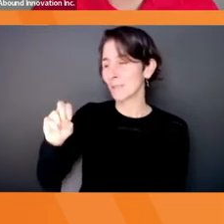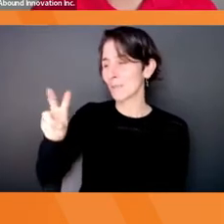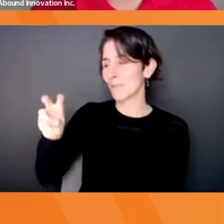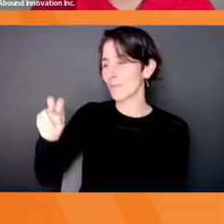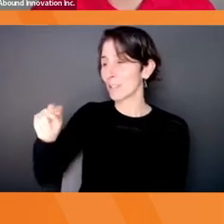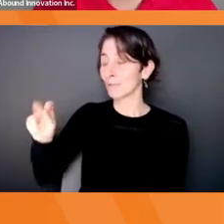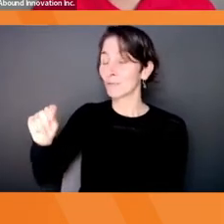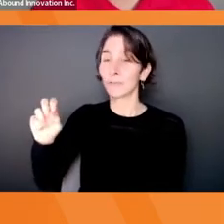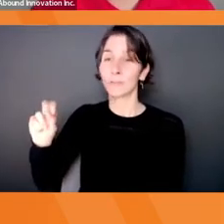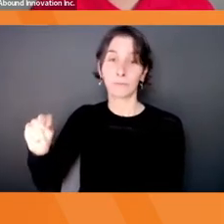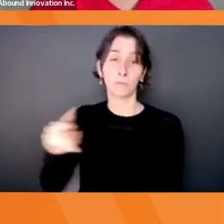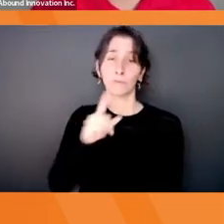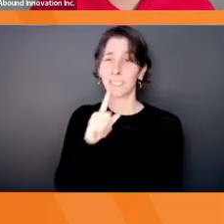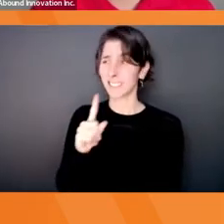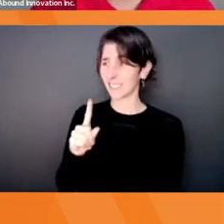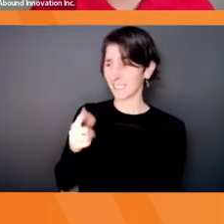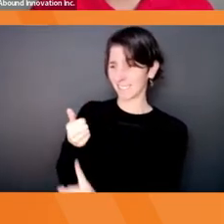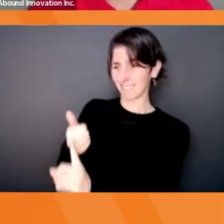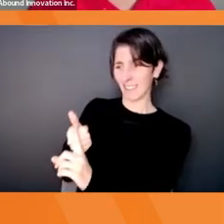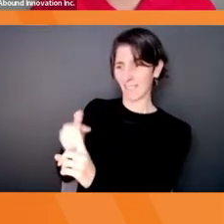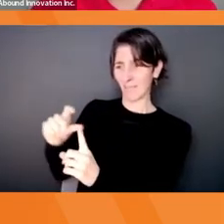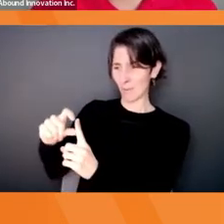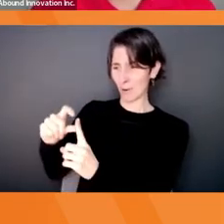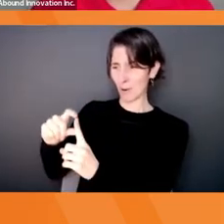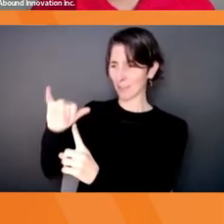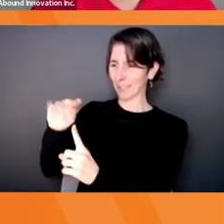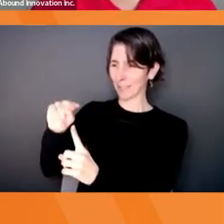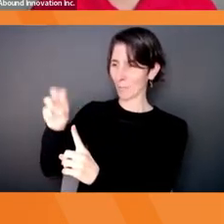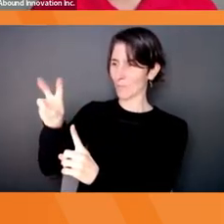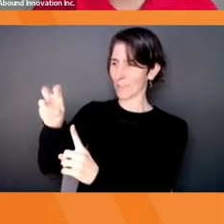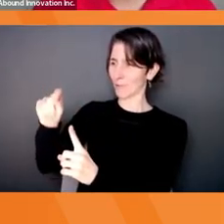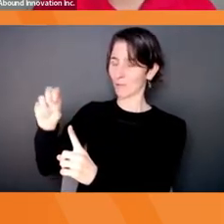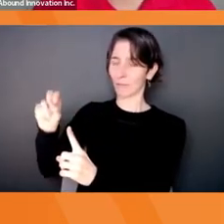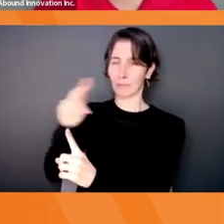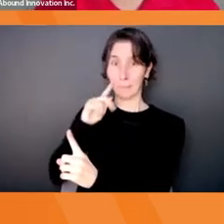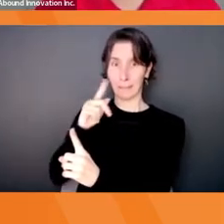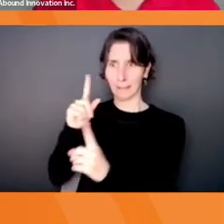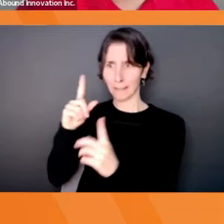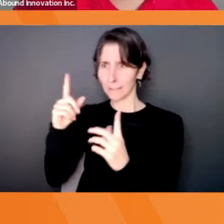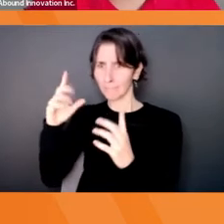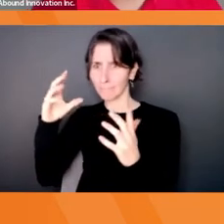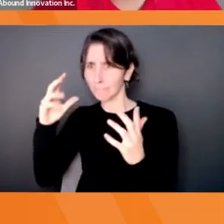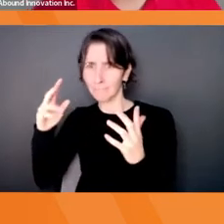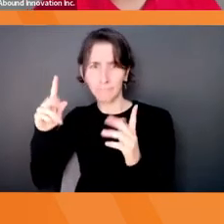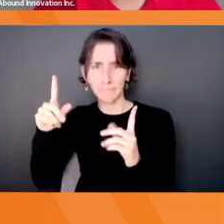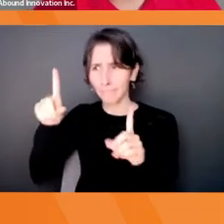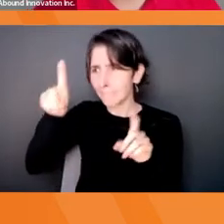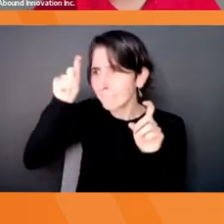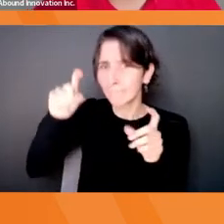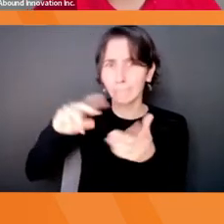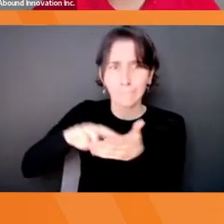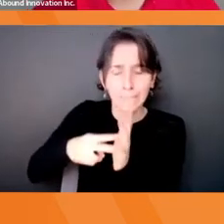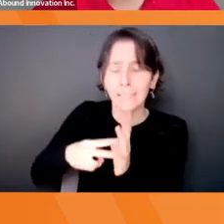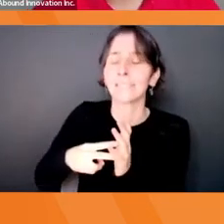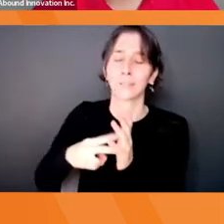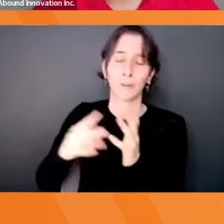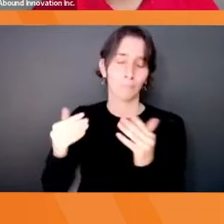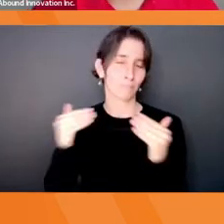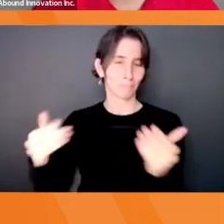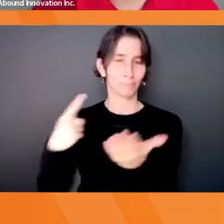mystery out there. And so today, I'm hoping to demystify what this is, who it's for, all the things. So let's get rolling.